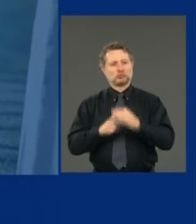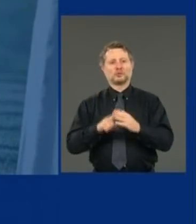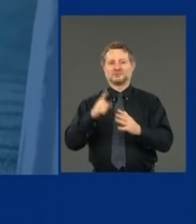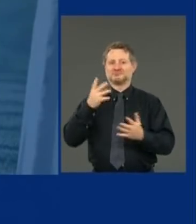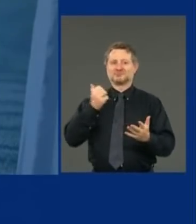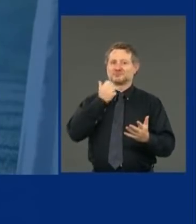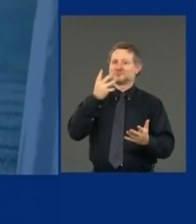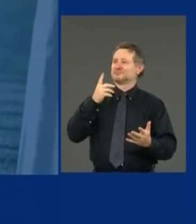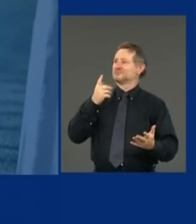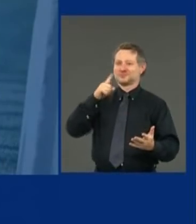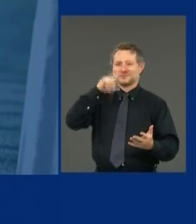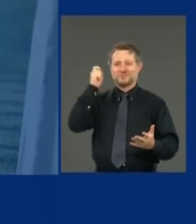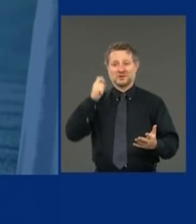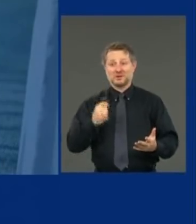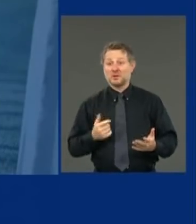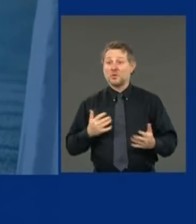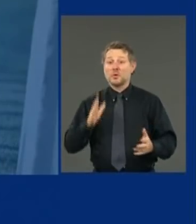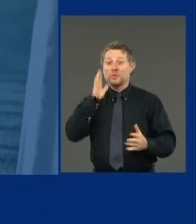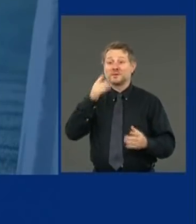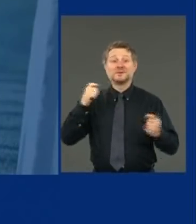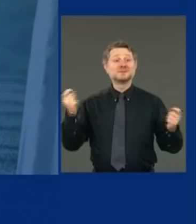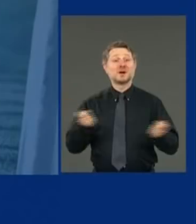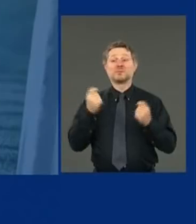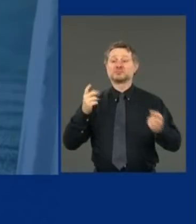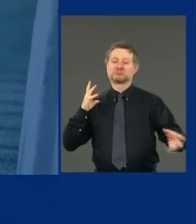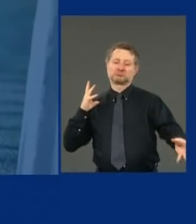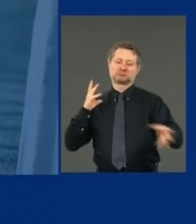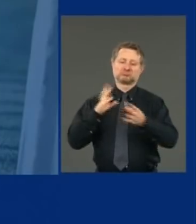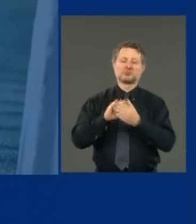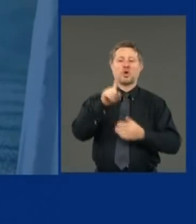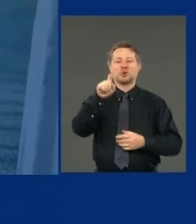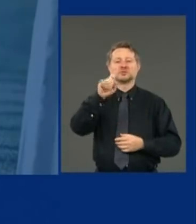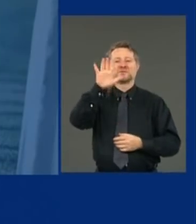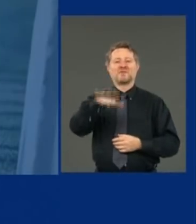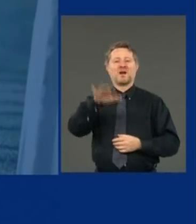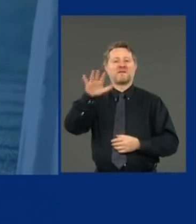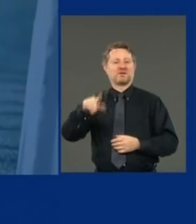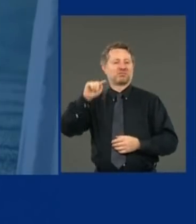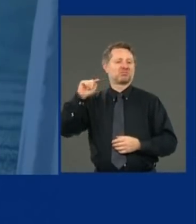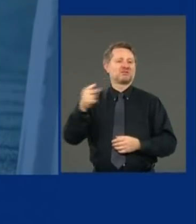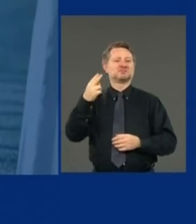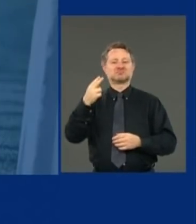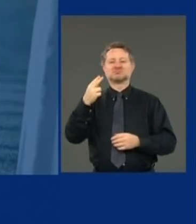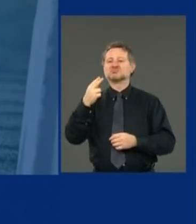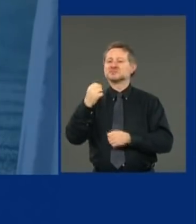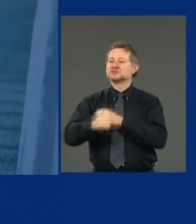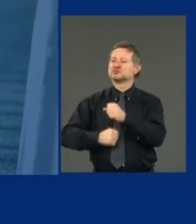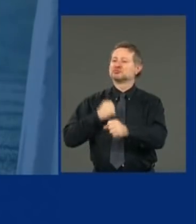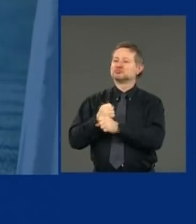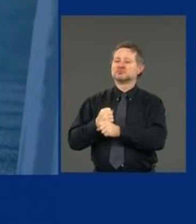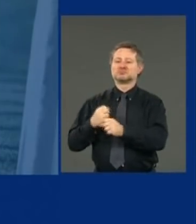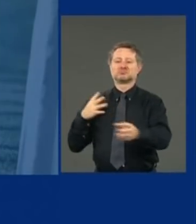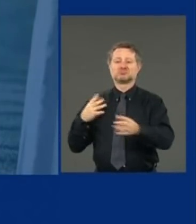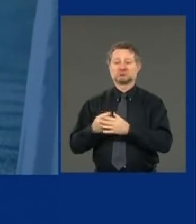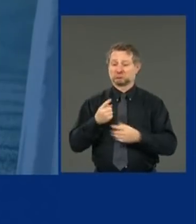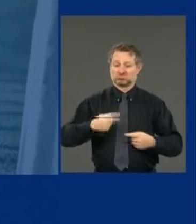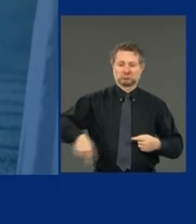This will be the 155th Memorial Day. The press gets to ask me questions.